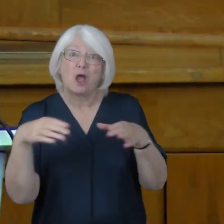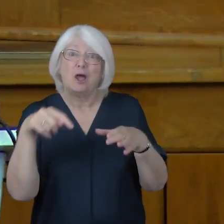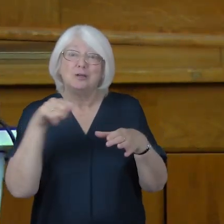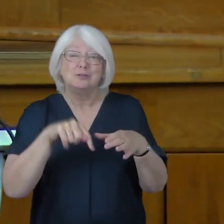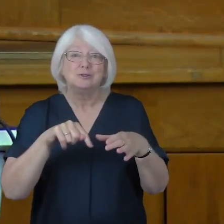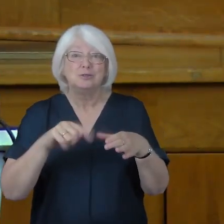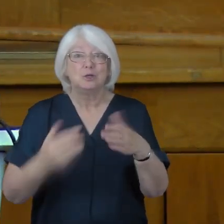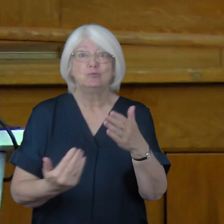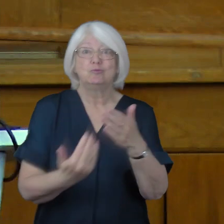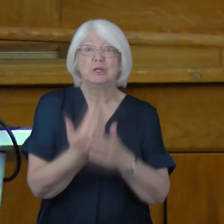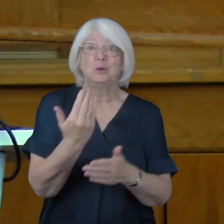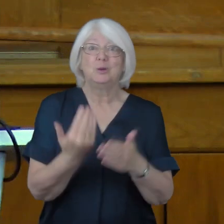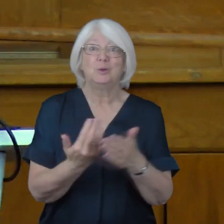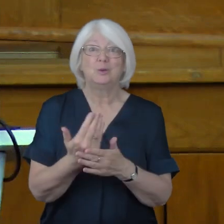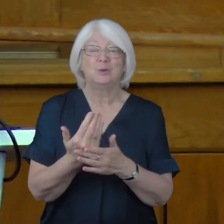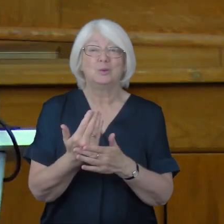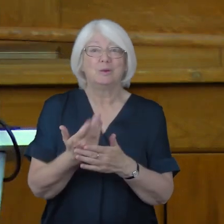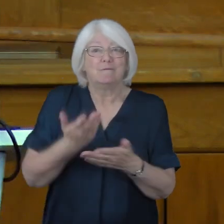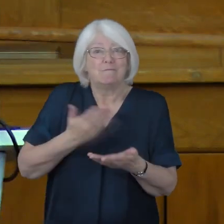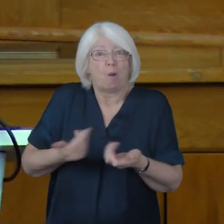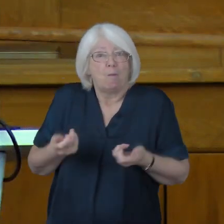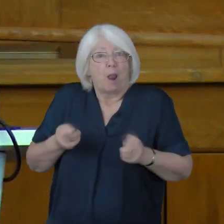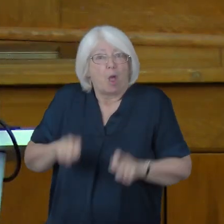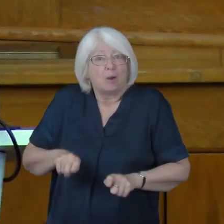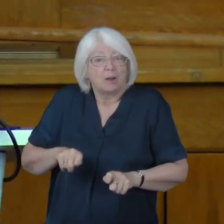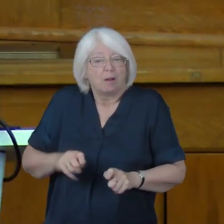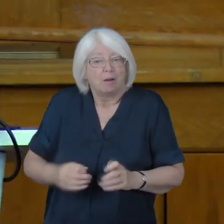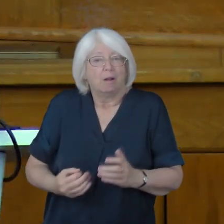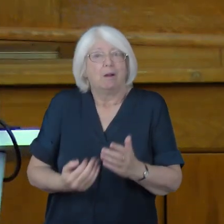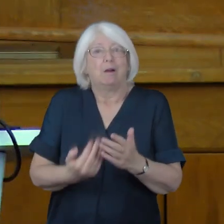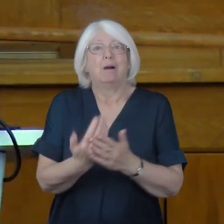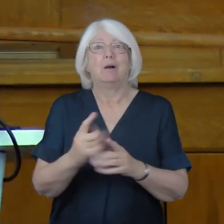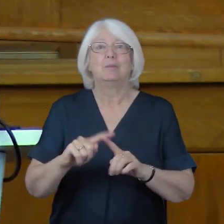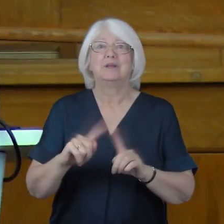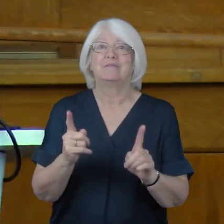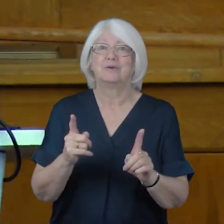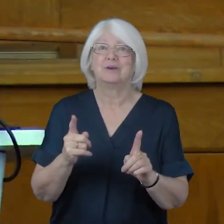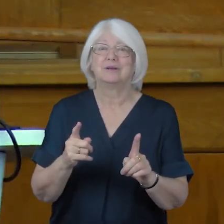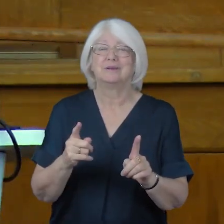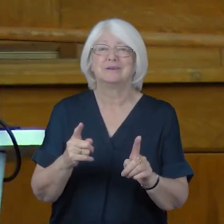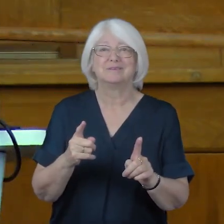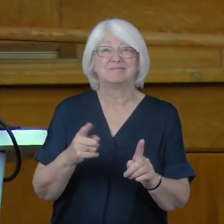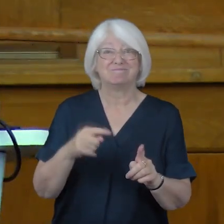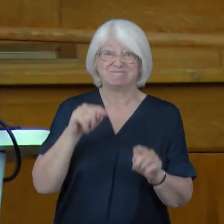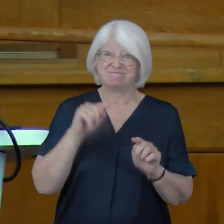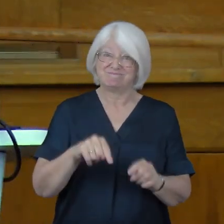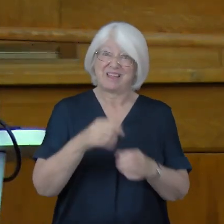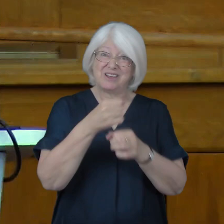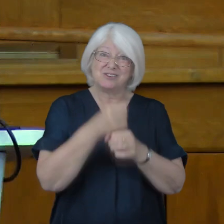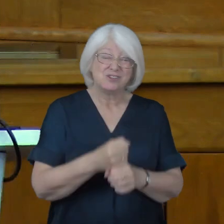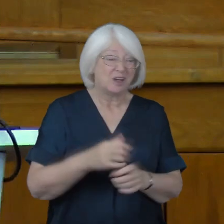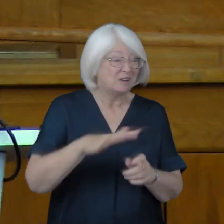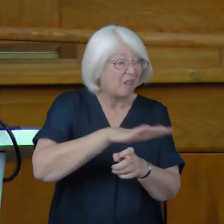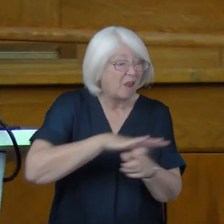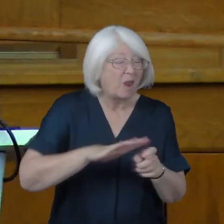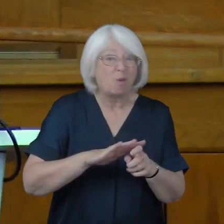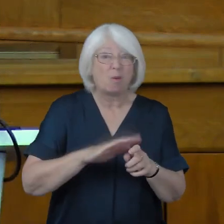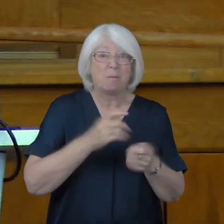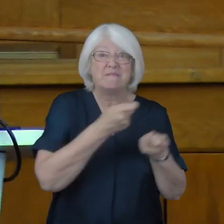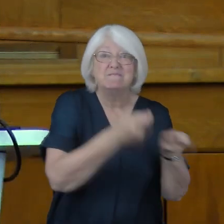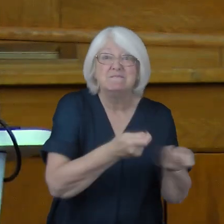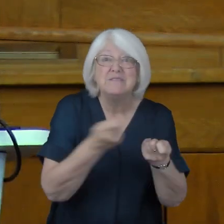lockdown. It is a church that at the most local has fed so many, been in touch with the